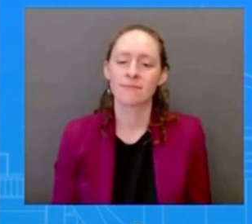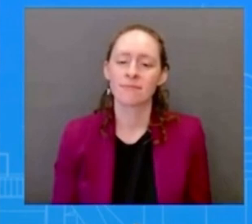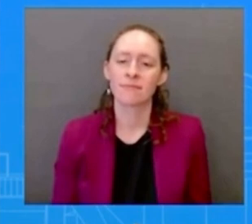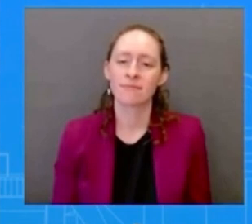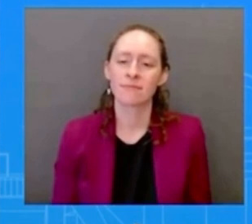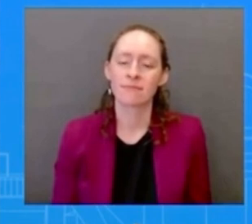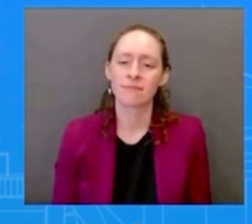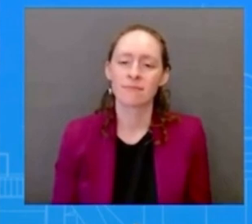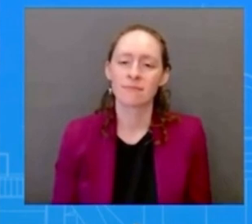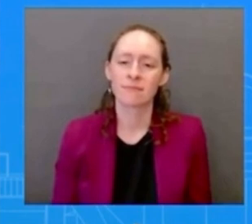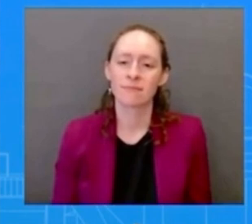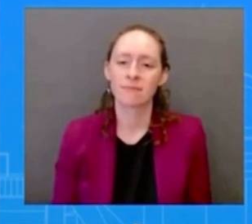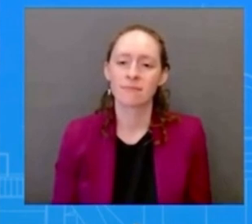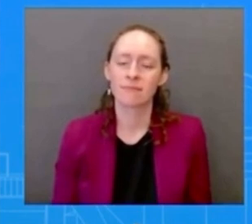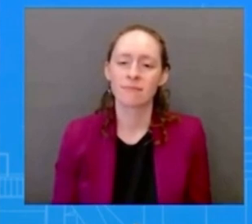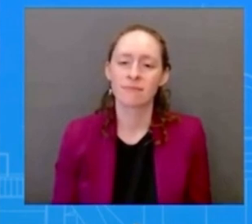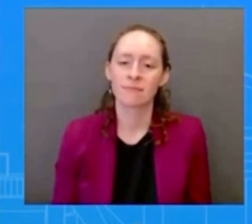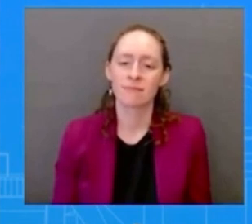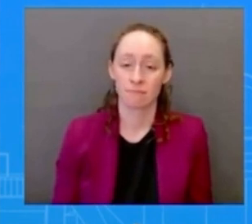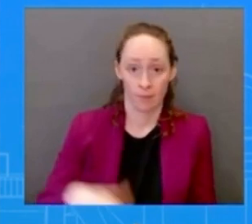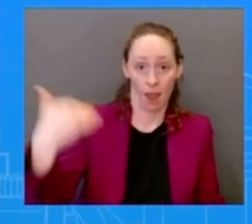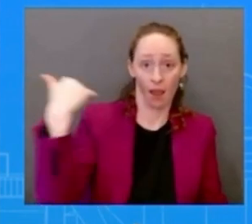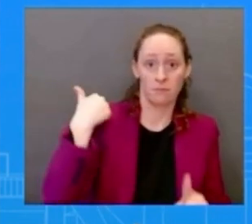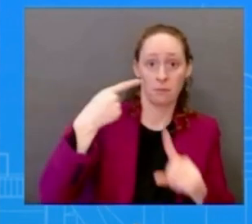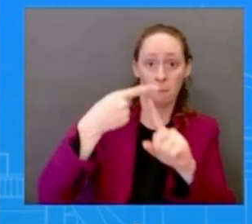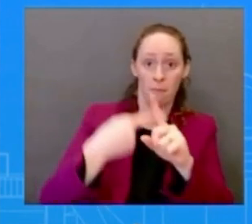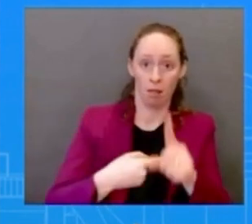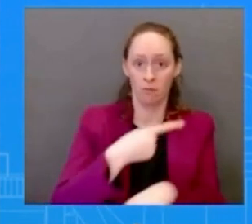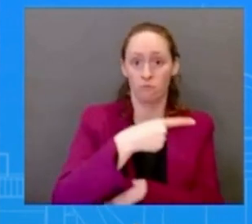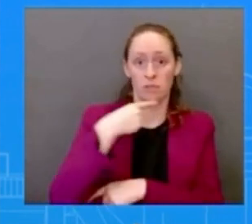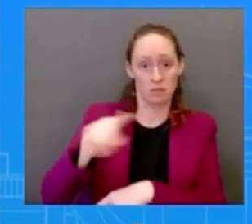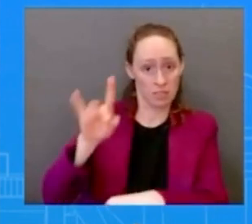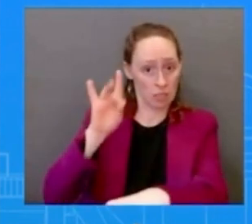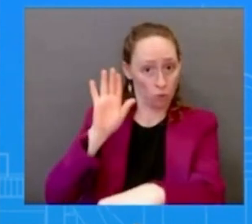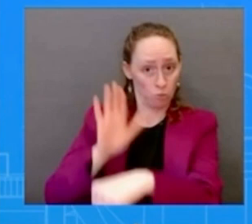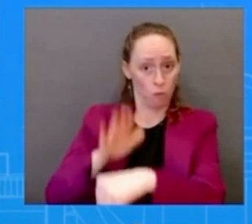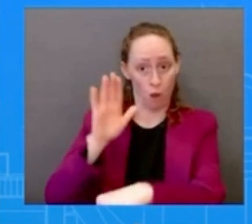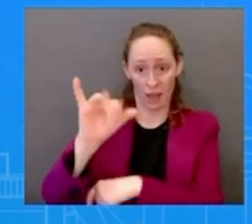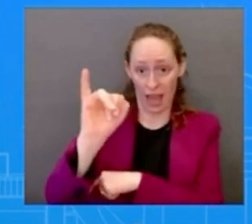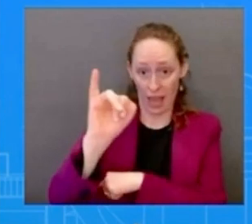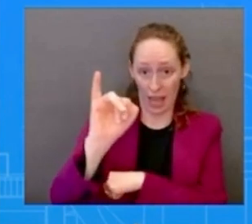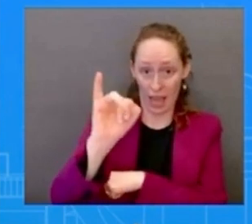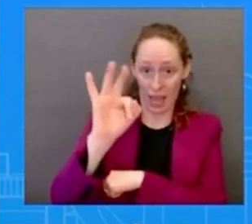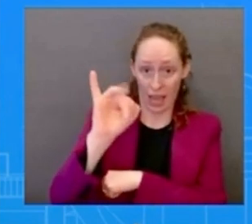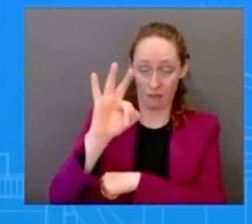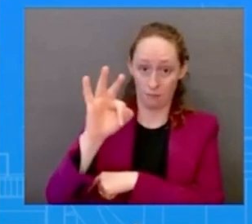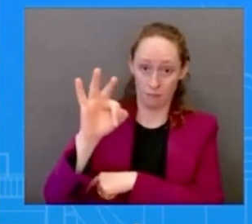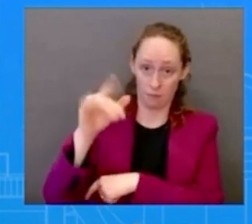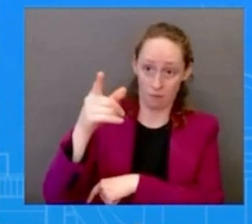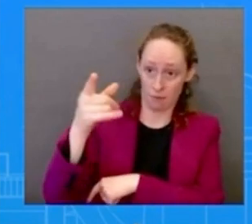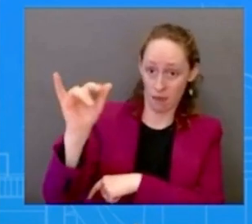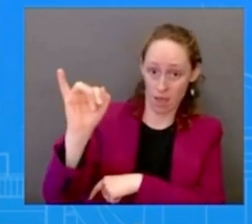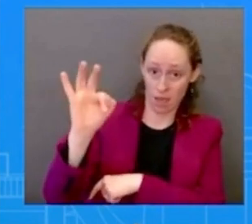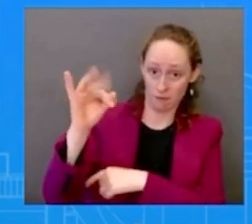to ukraine it would have serious military and political ramifications for the entire world i know that john kirby stressed that this was